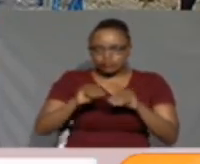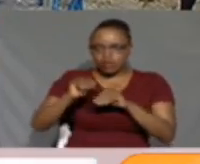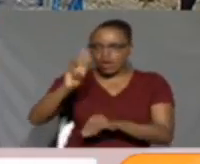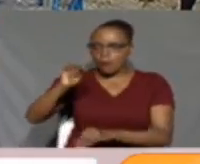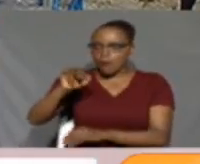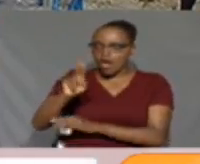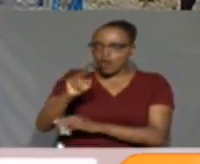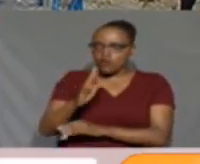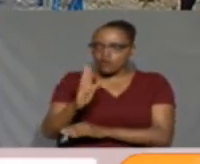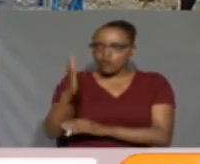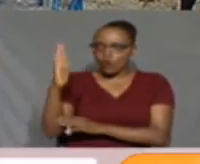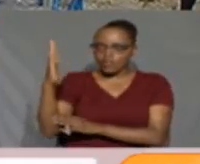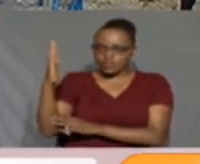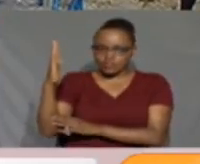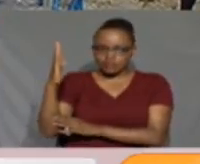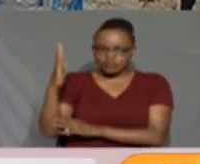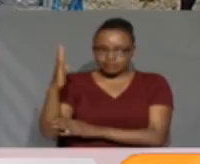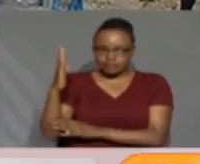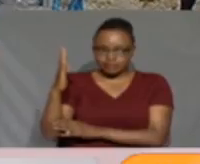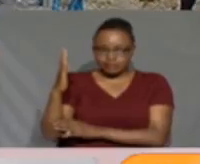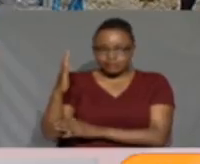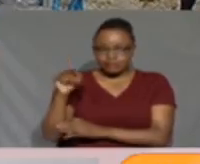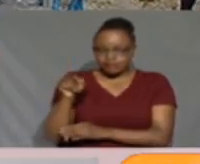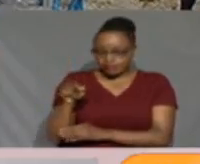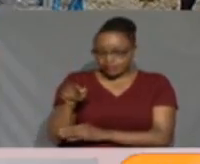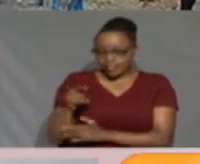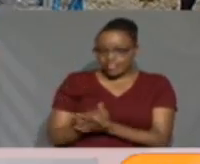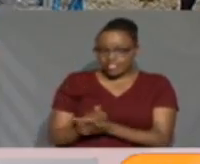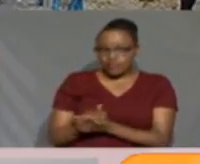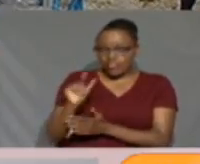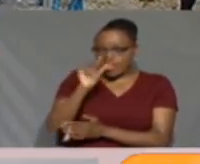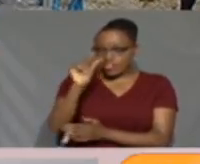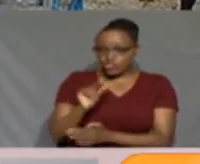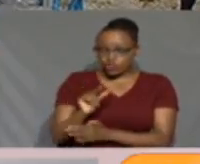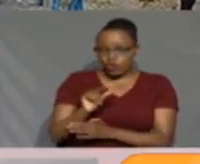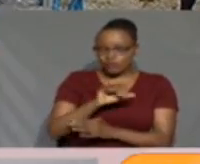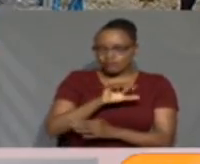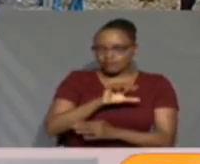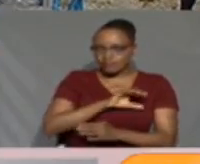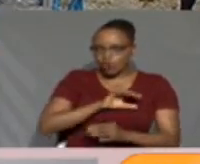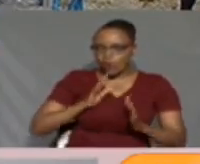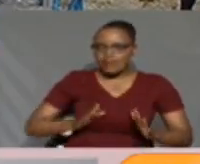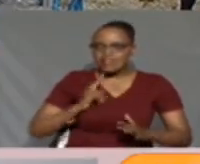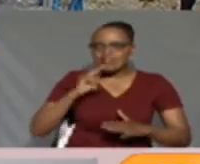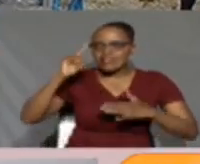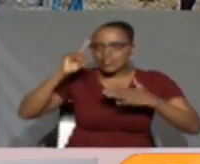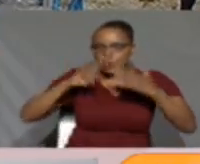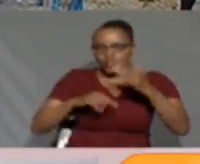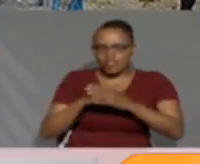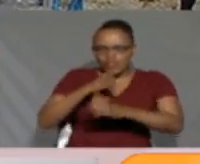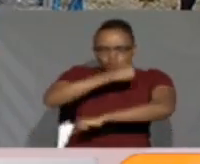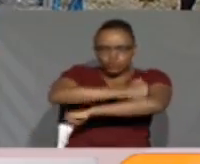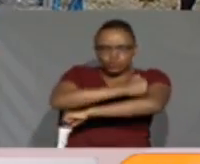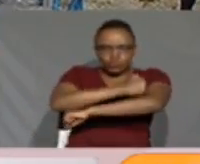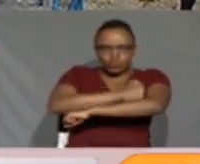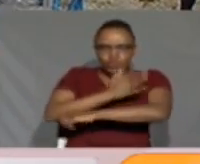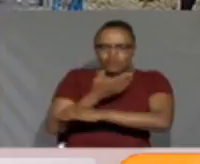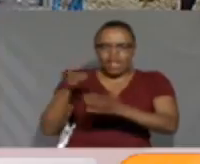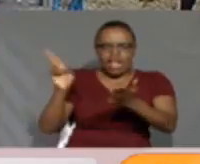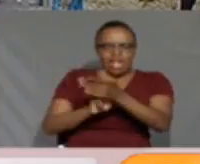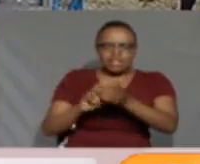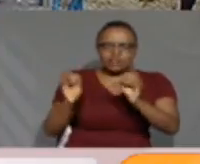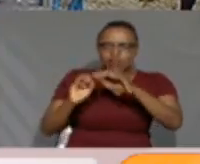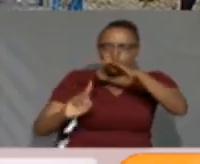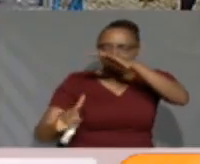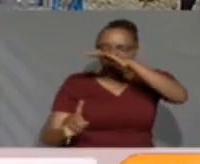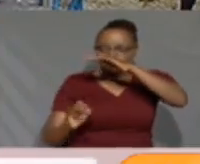Forest. Now, the Rift Valley Regional Commissioner, George Natambaya, says the schools are not registered with